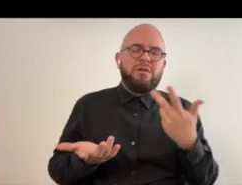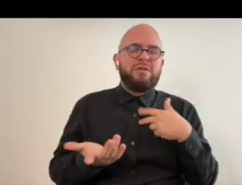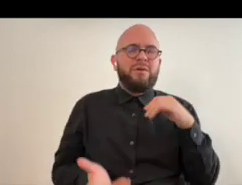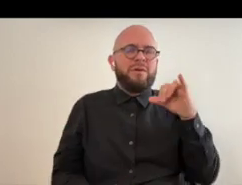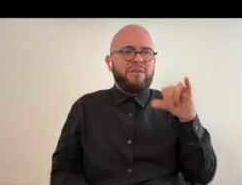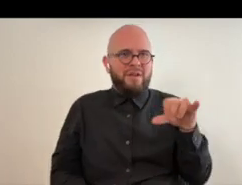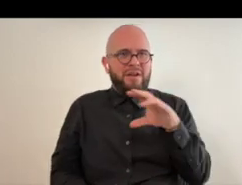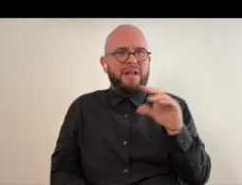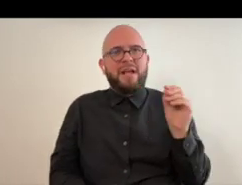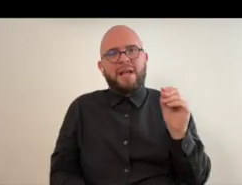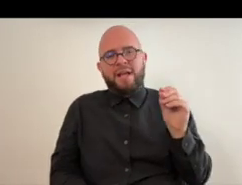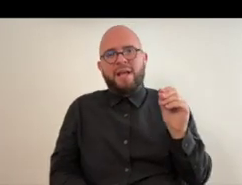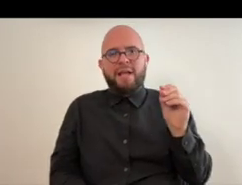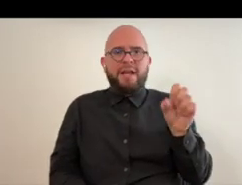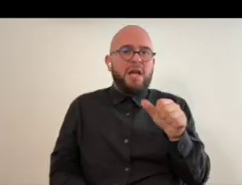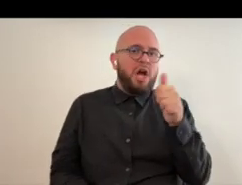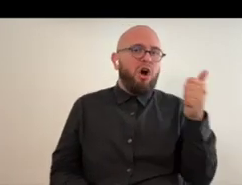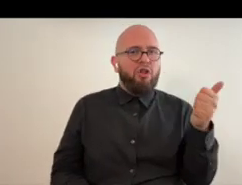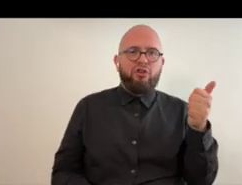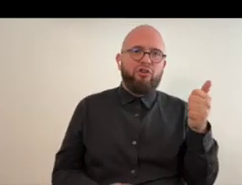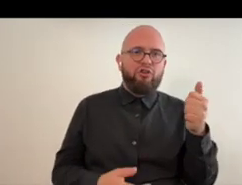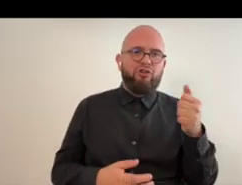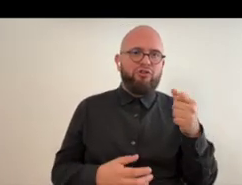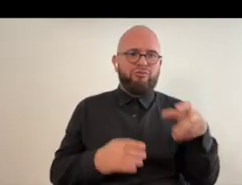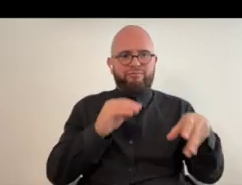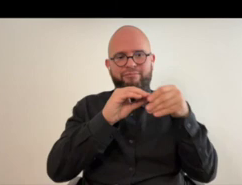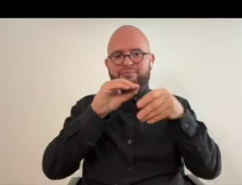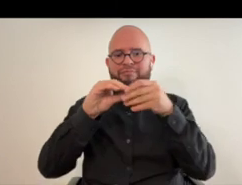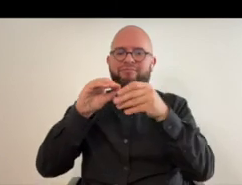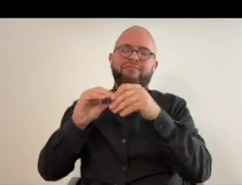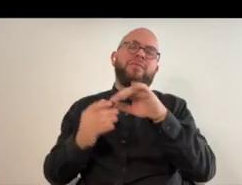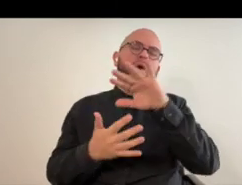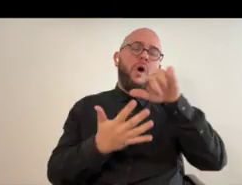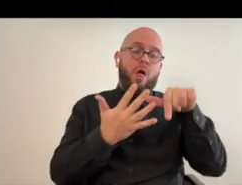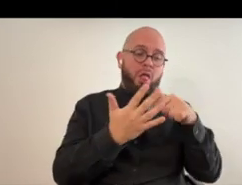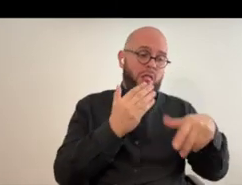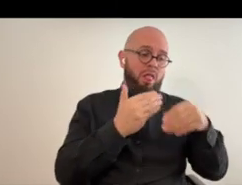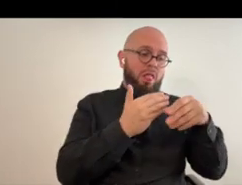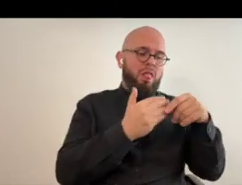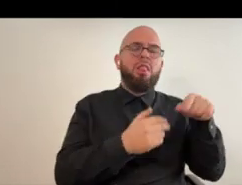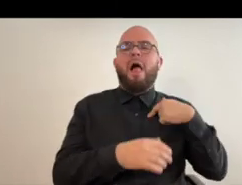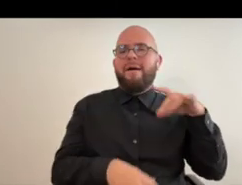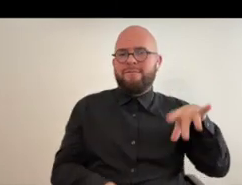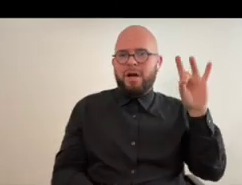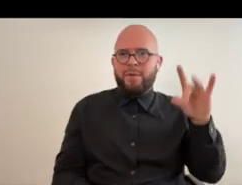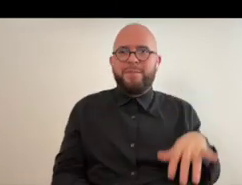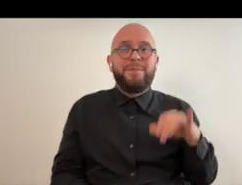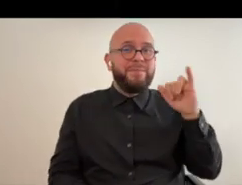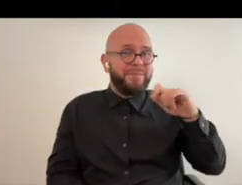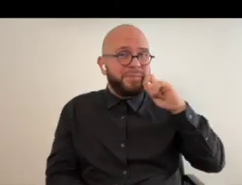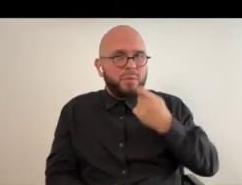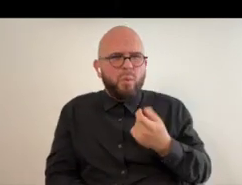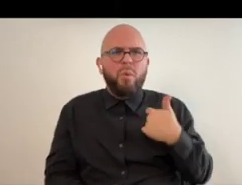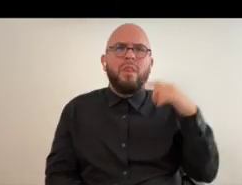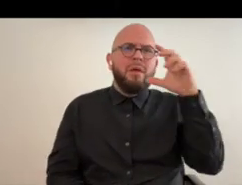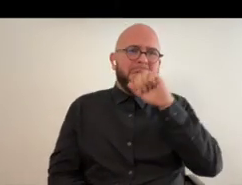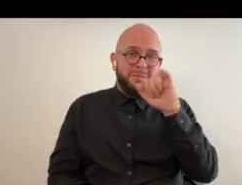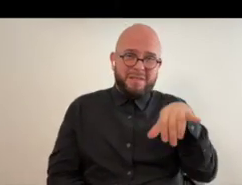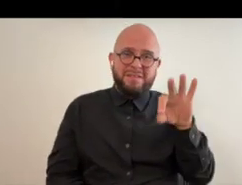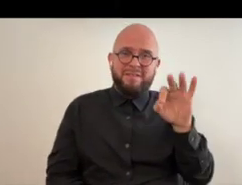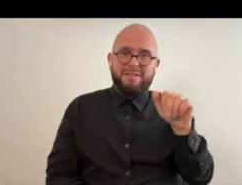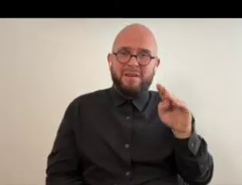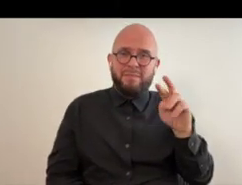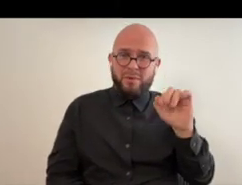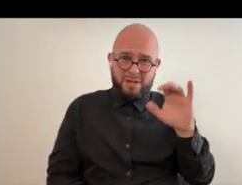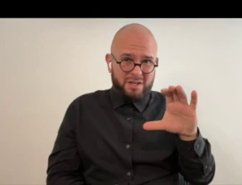that and and the other objects on it are all found objects that is so neat i'm assuming that's fabric